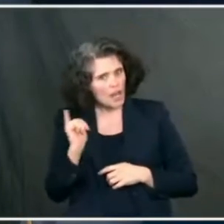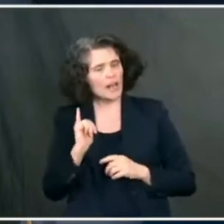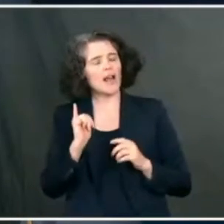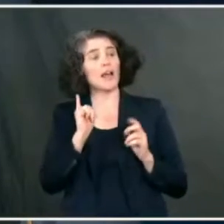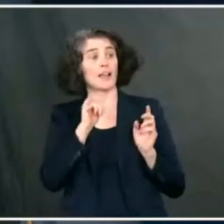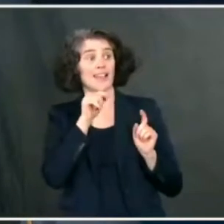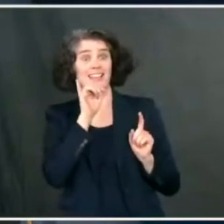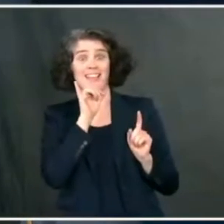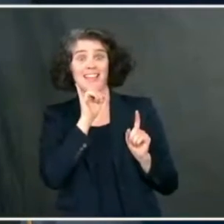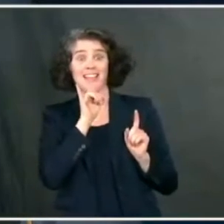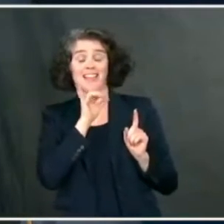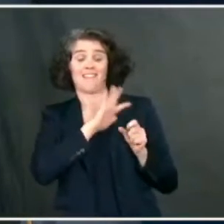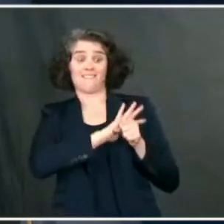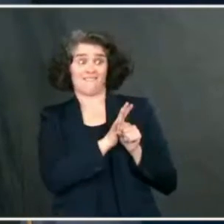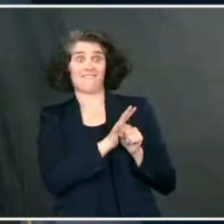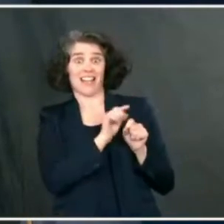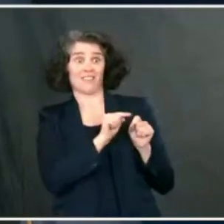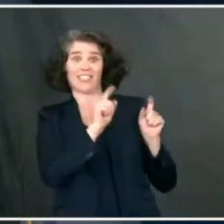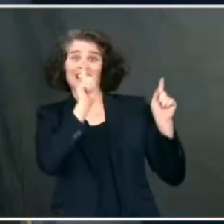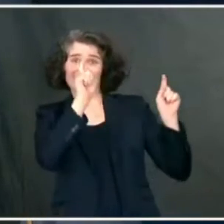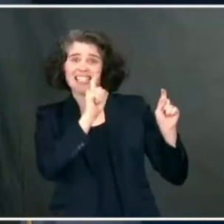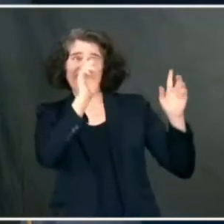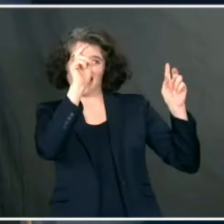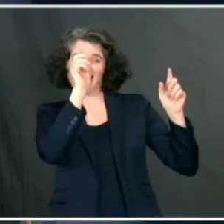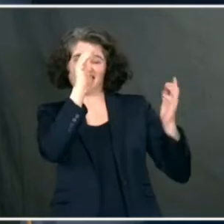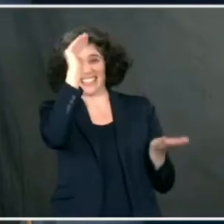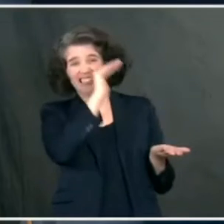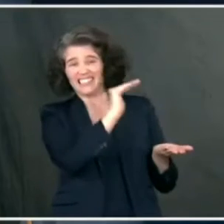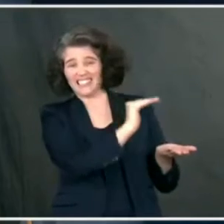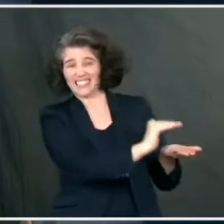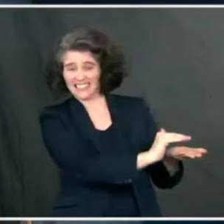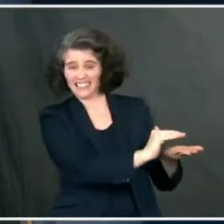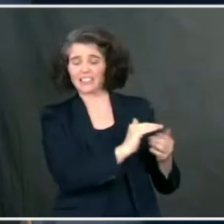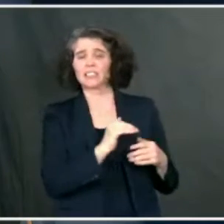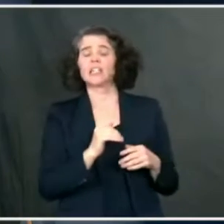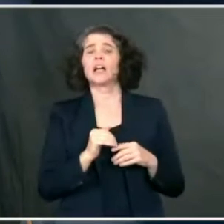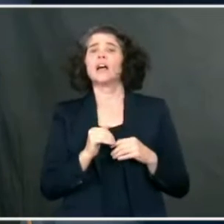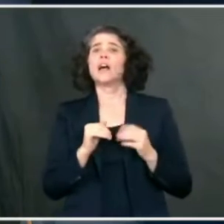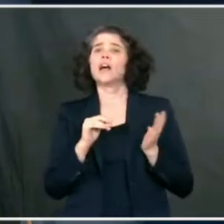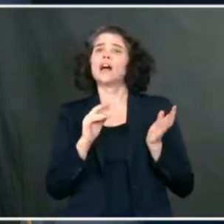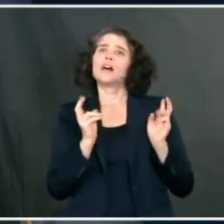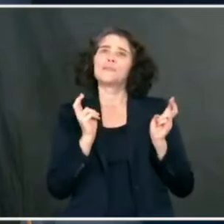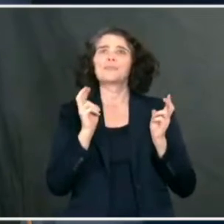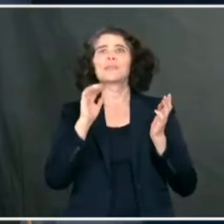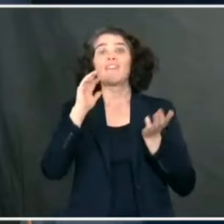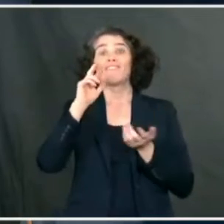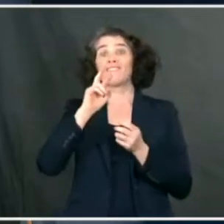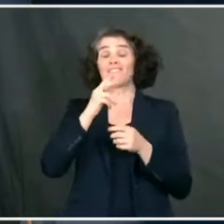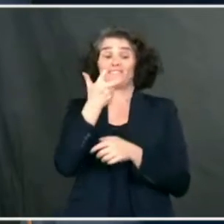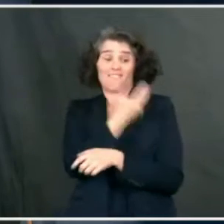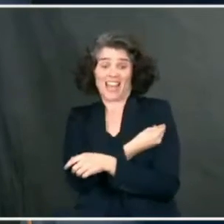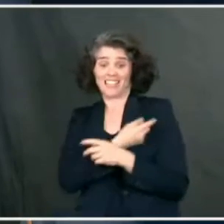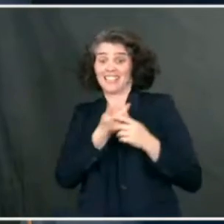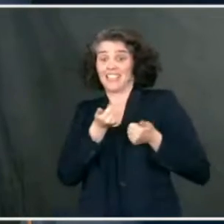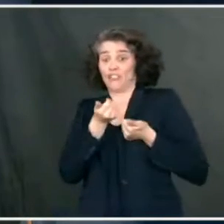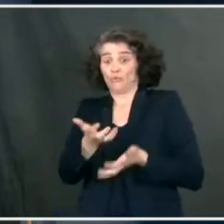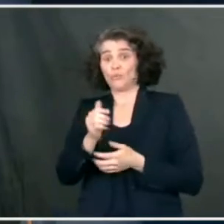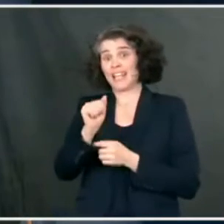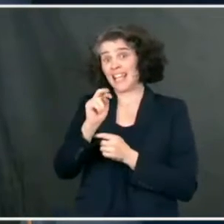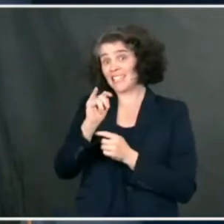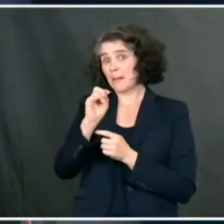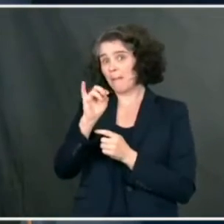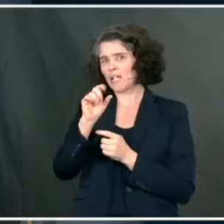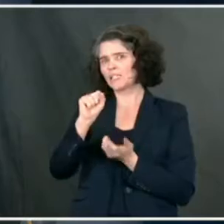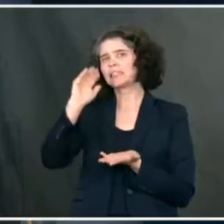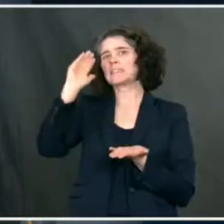is that diminution in what would be the efficacy of the vaccine-induced antibodies. Now, that